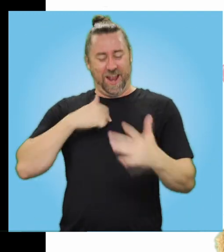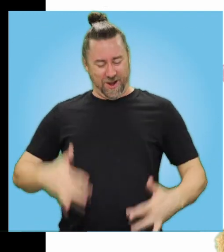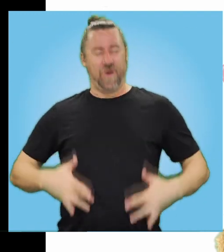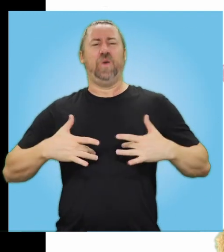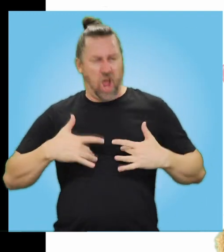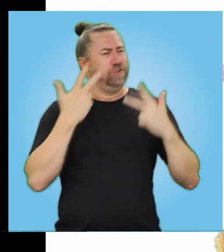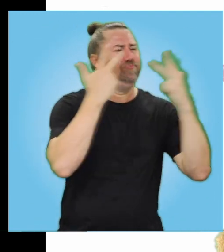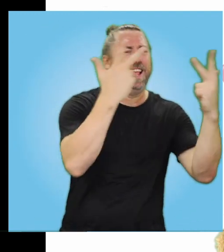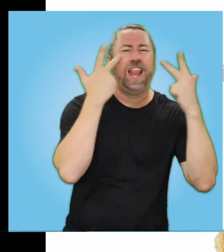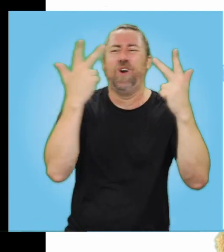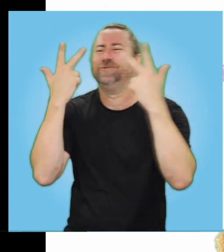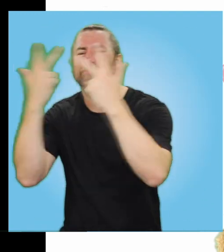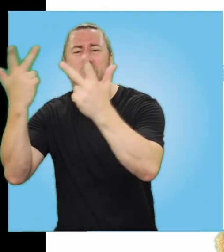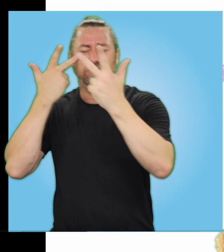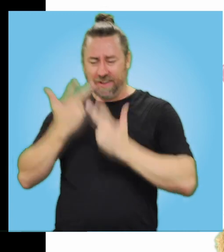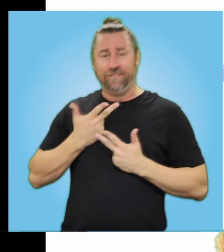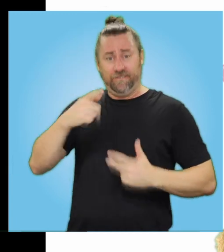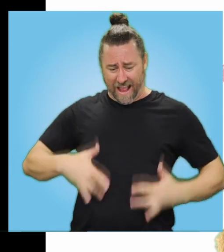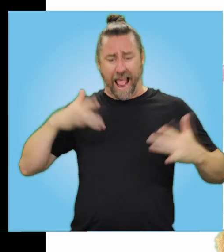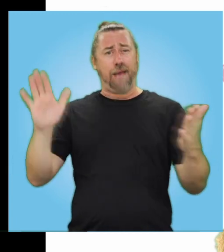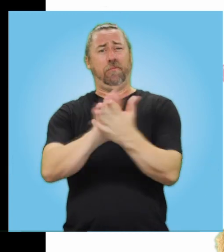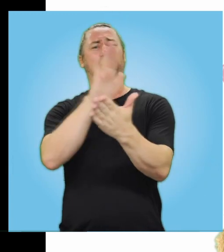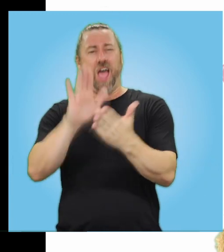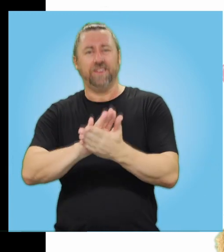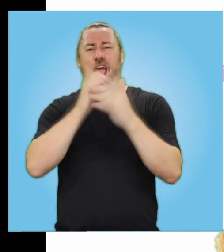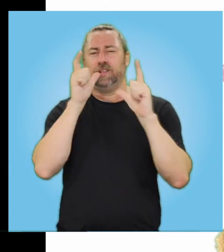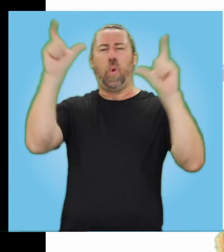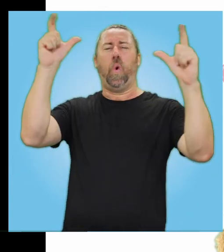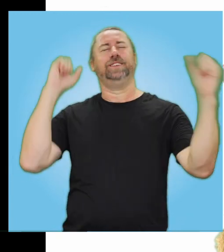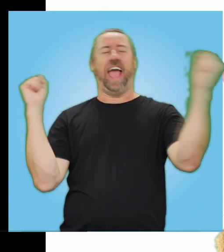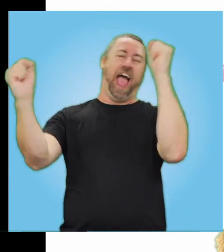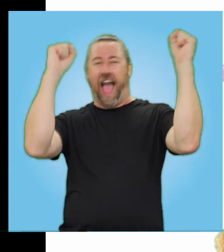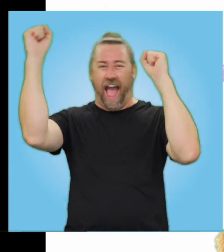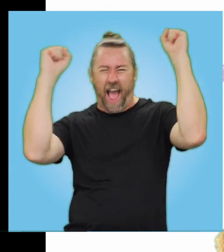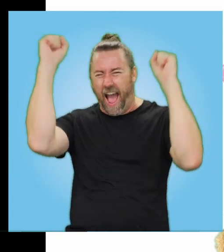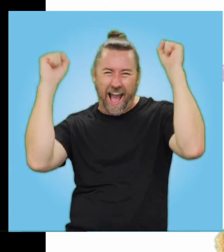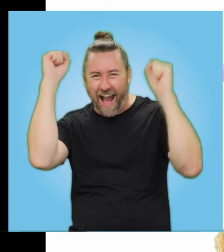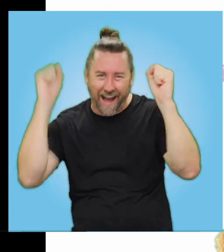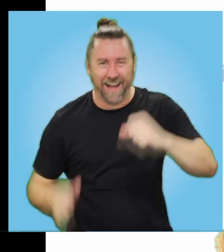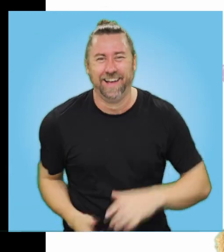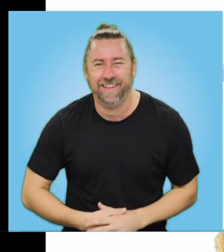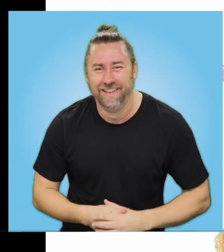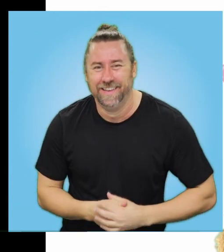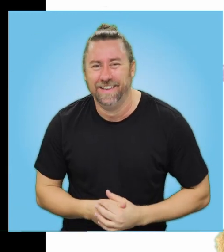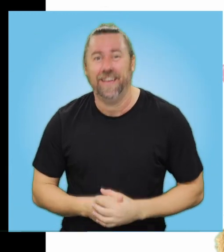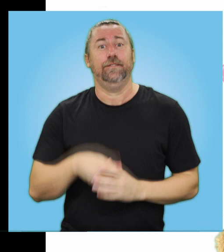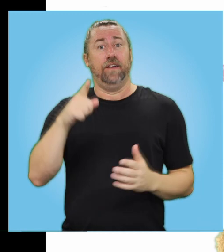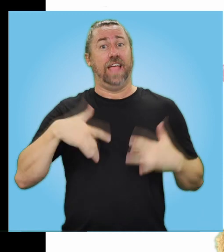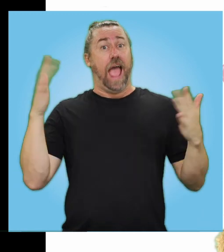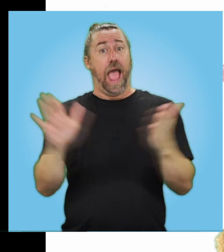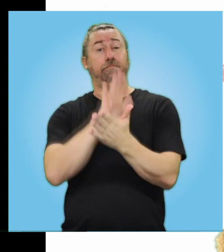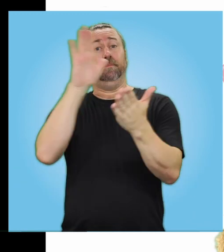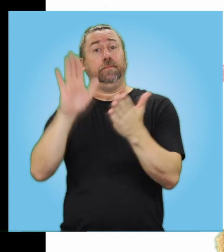and you know it and you really ought to show it if you're happy and you know it make some noise if you're